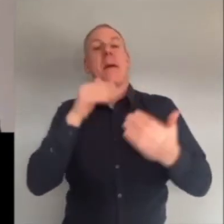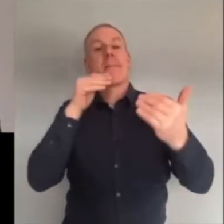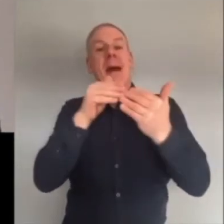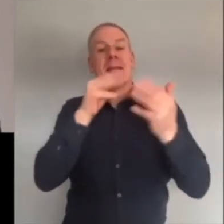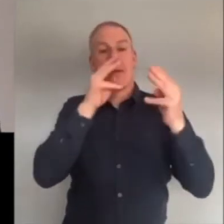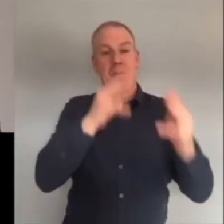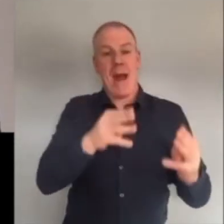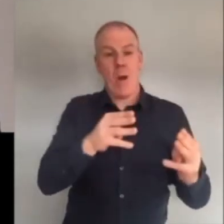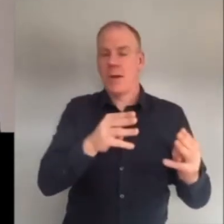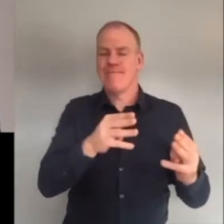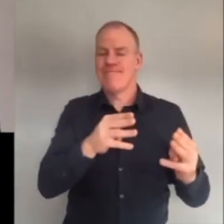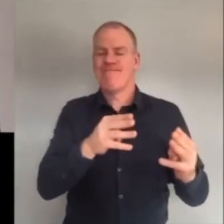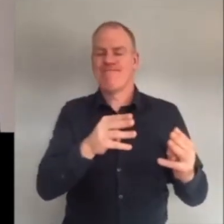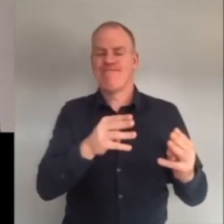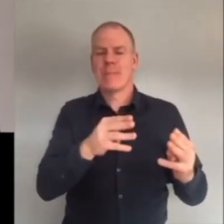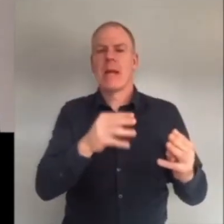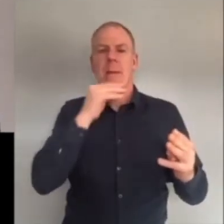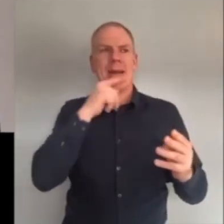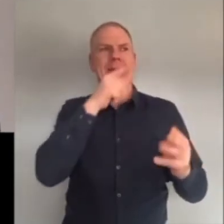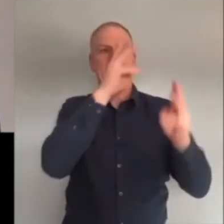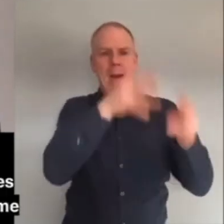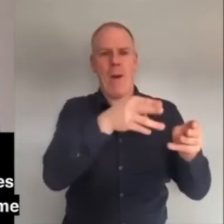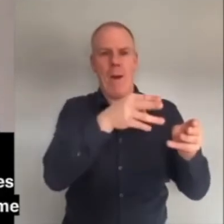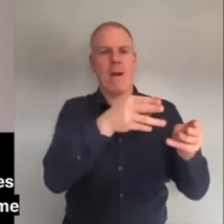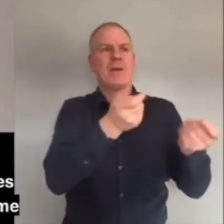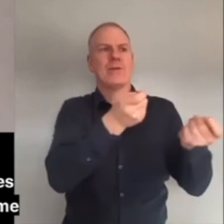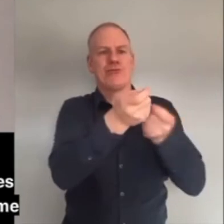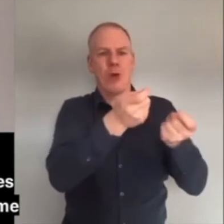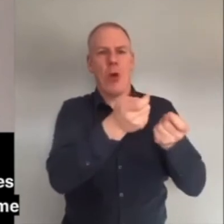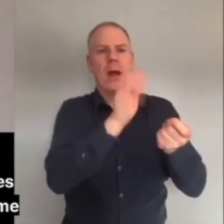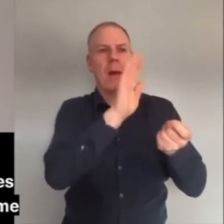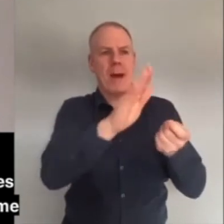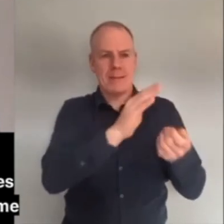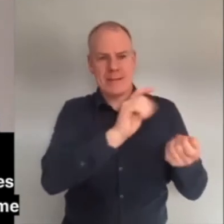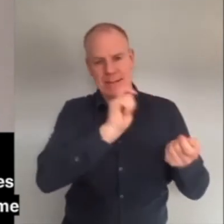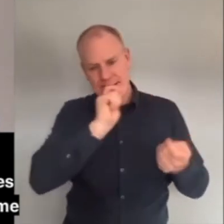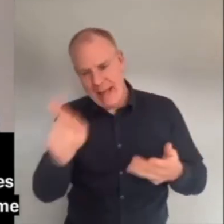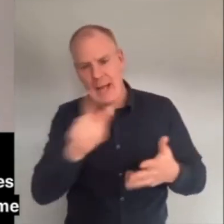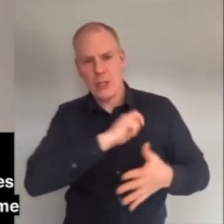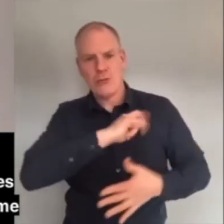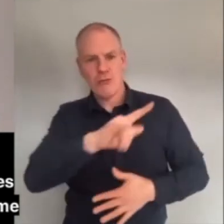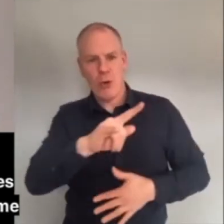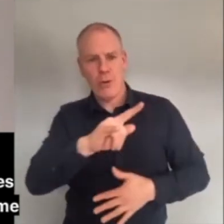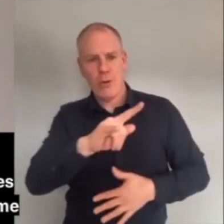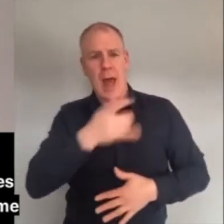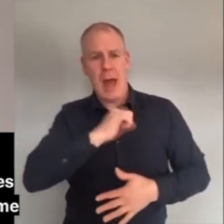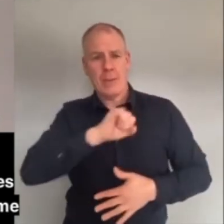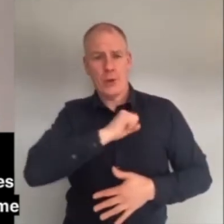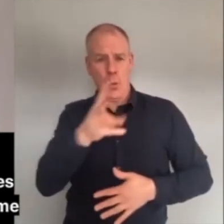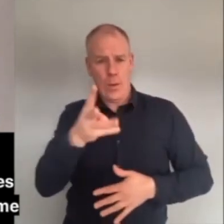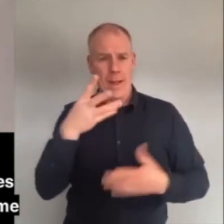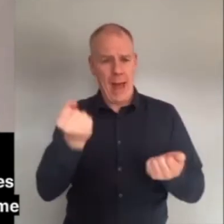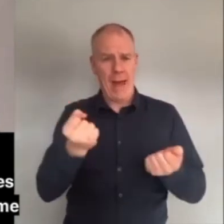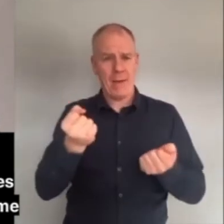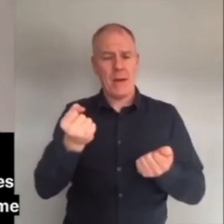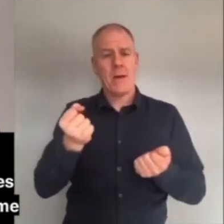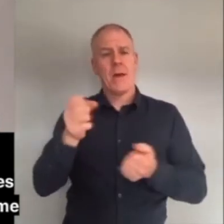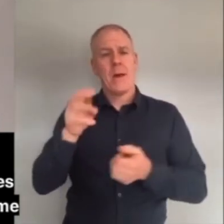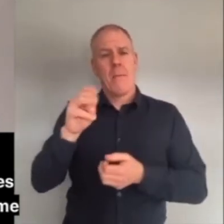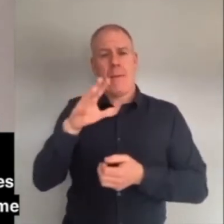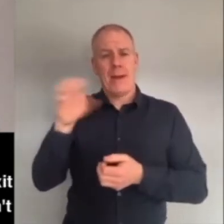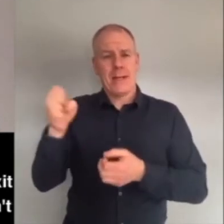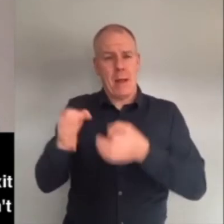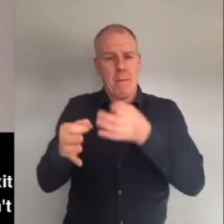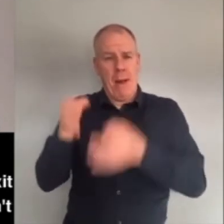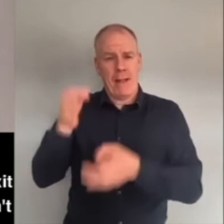It's force power to speak truth to us. I hope we'll still cover populist policies even handedly. So a politician